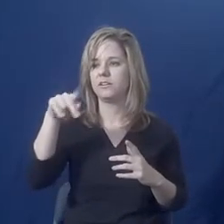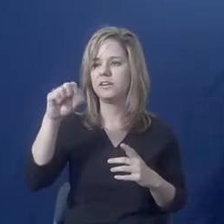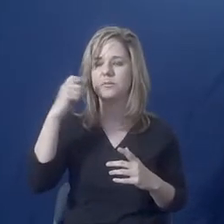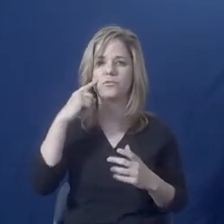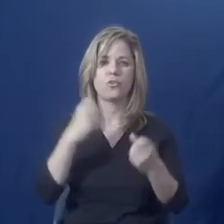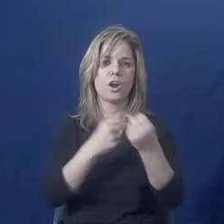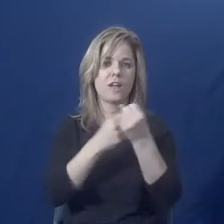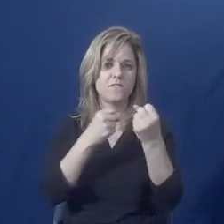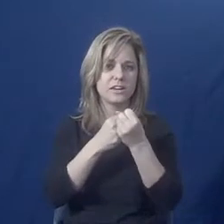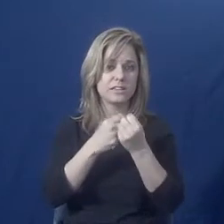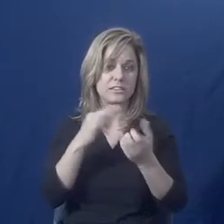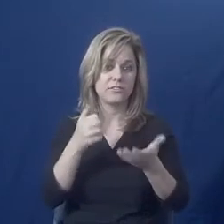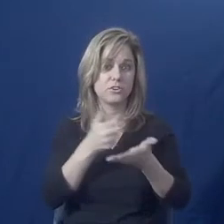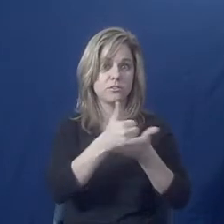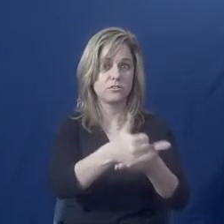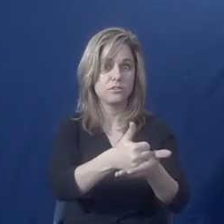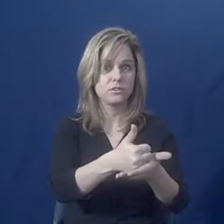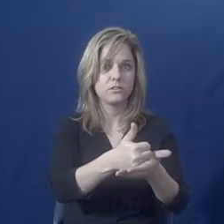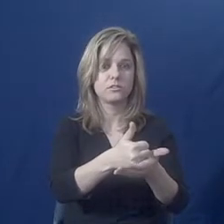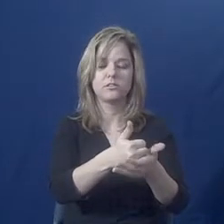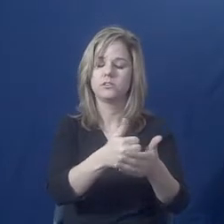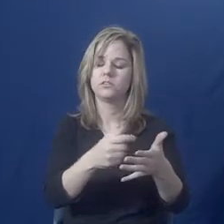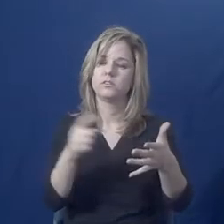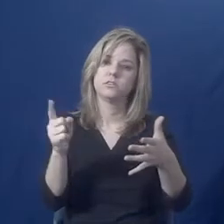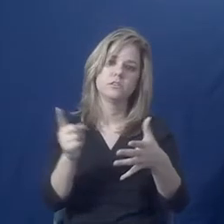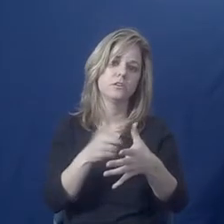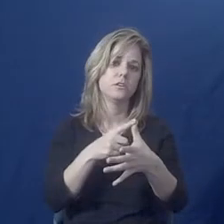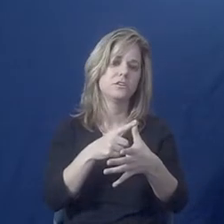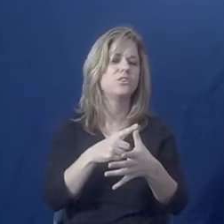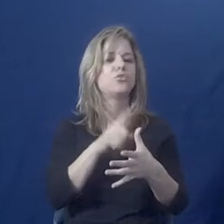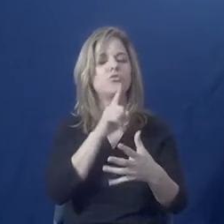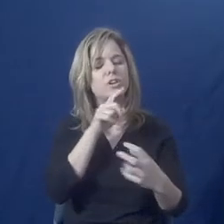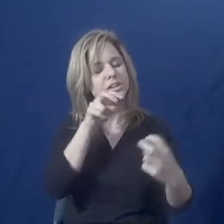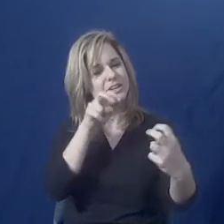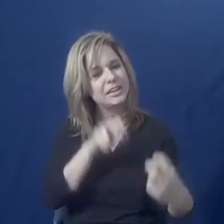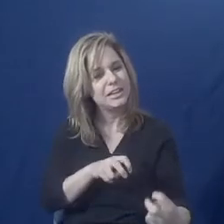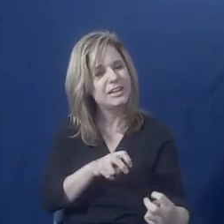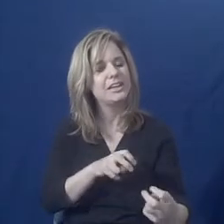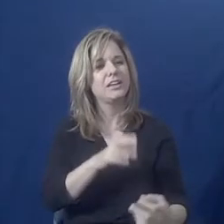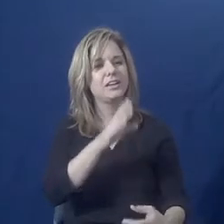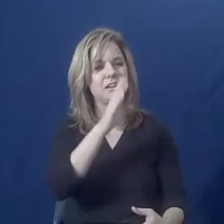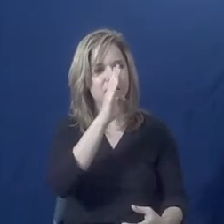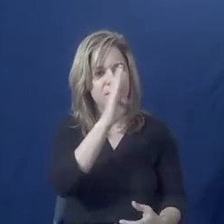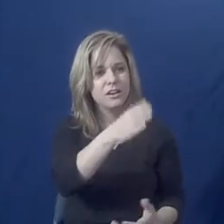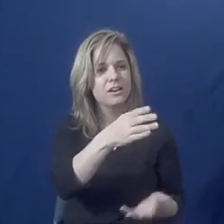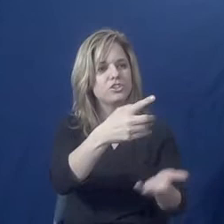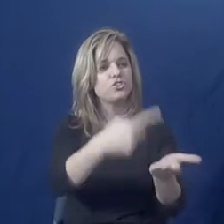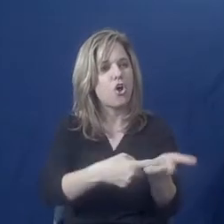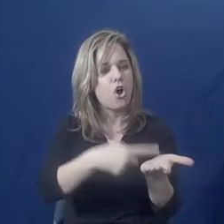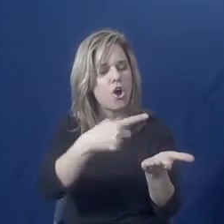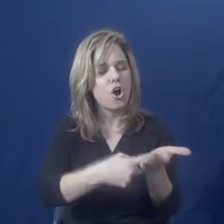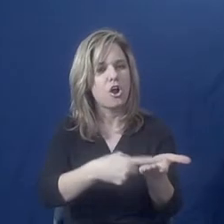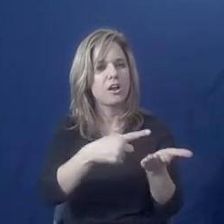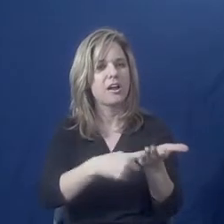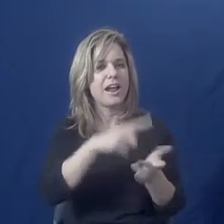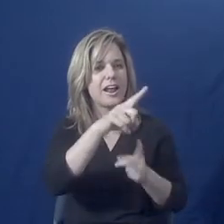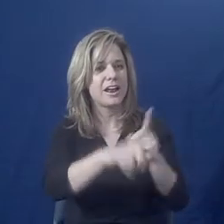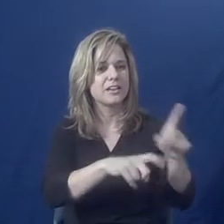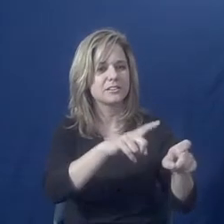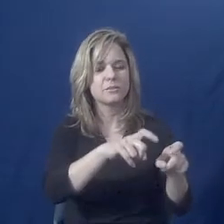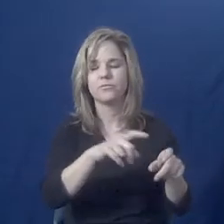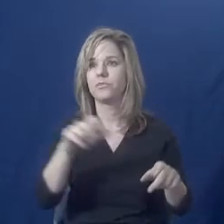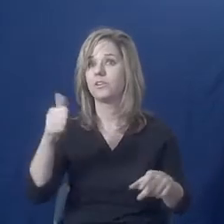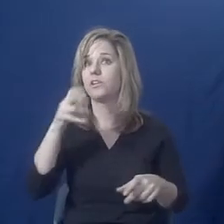important is to really talk to the survivor and ask them... So